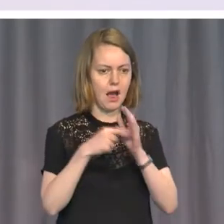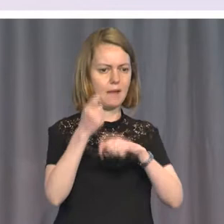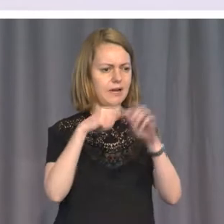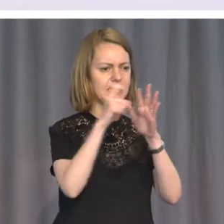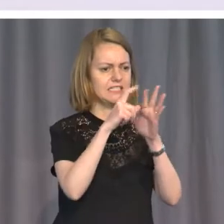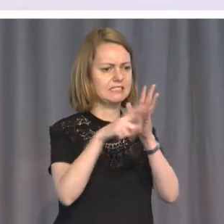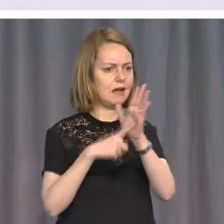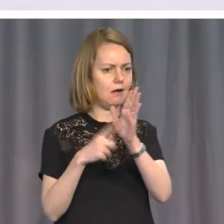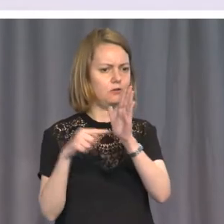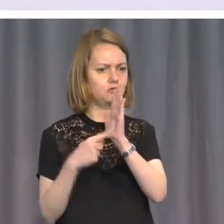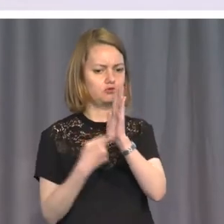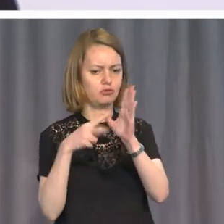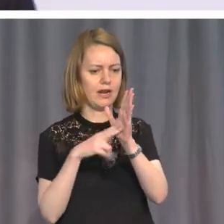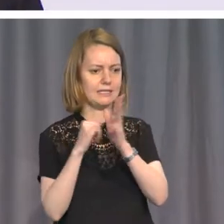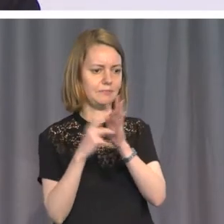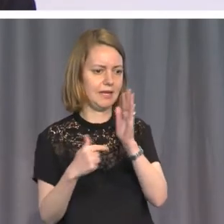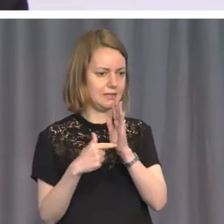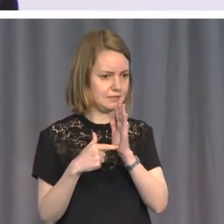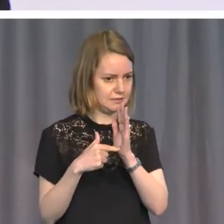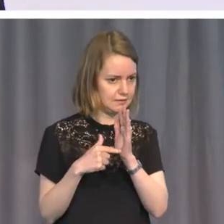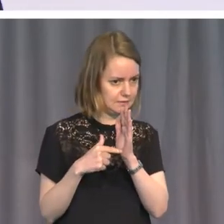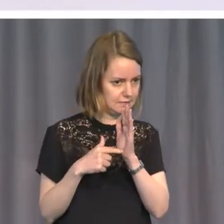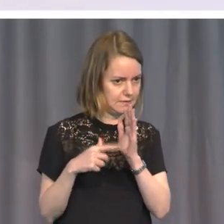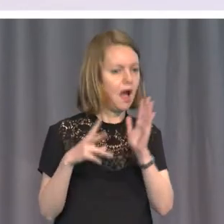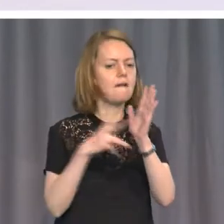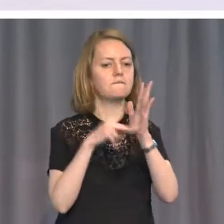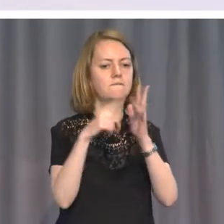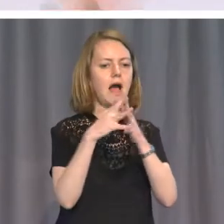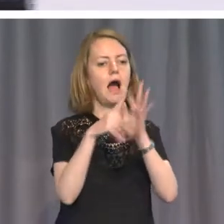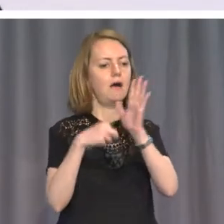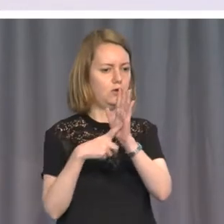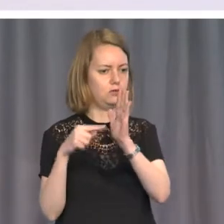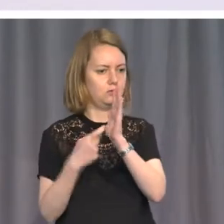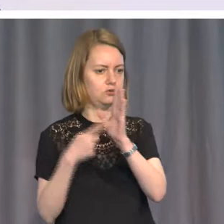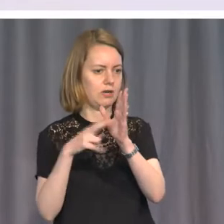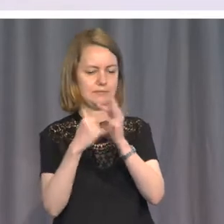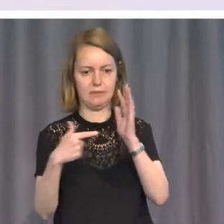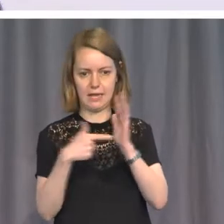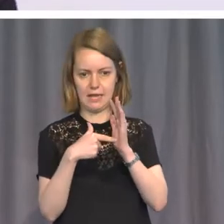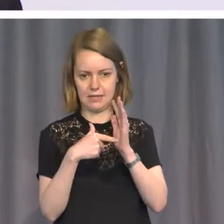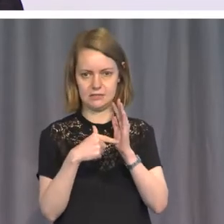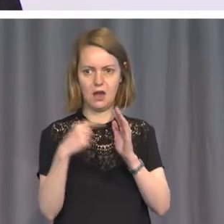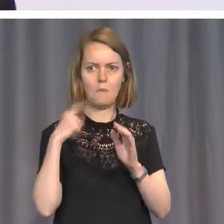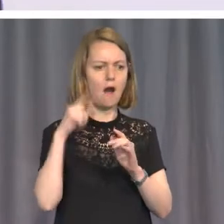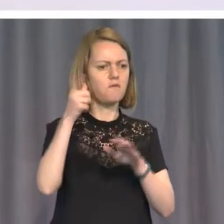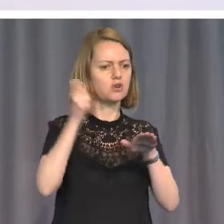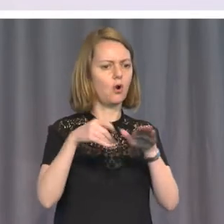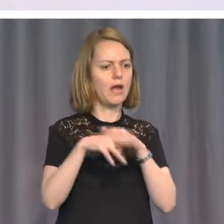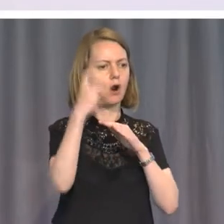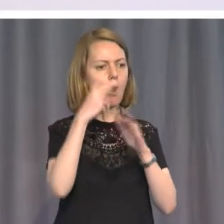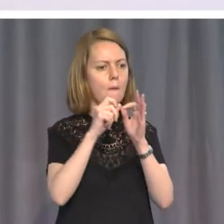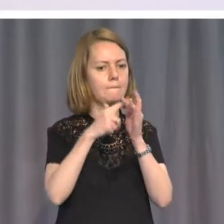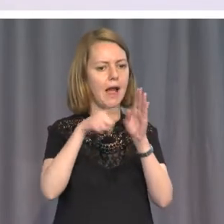time of bowing and scraping in the English courts. The very first case I had to do at the Old Bailey was to defend